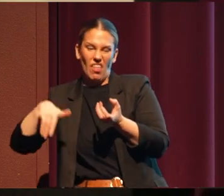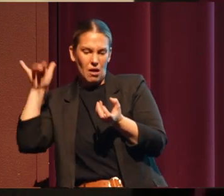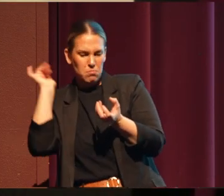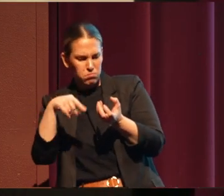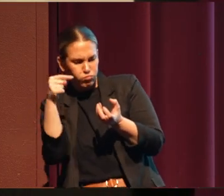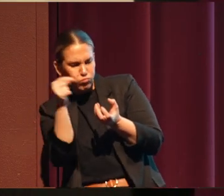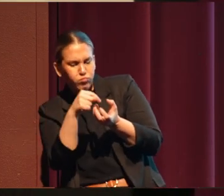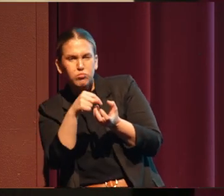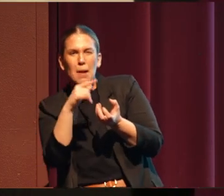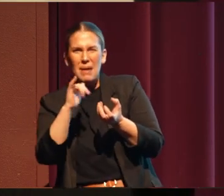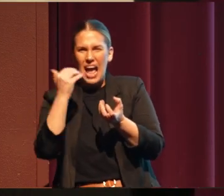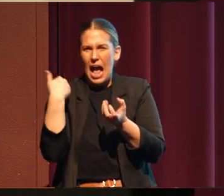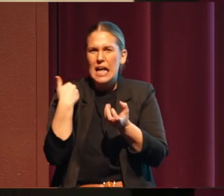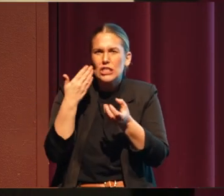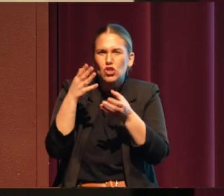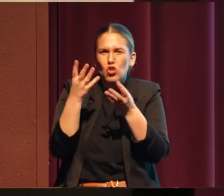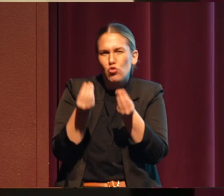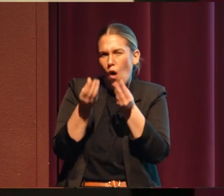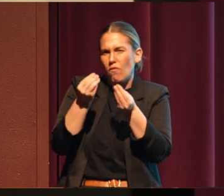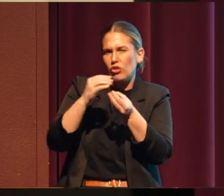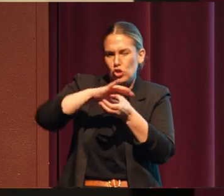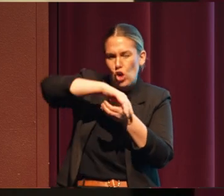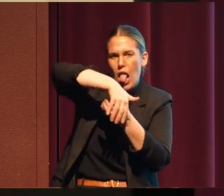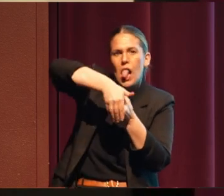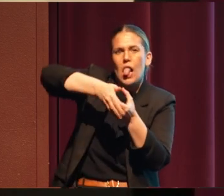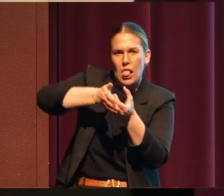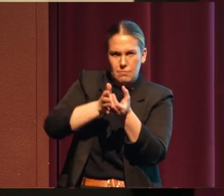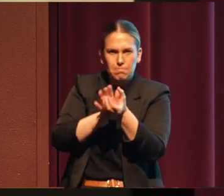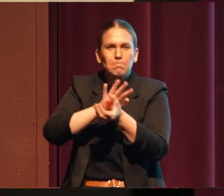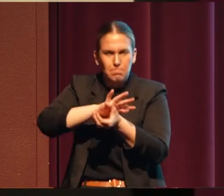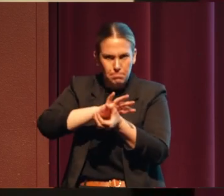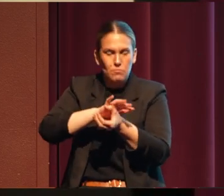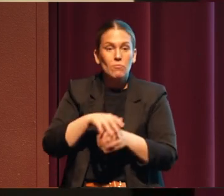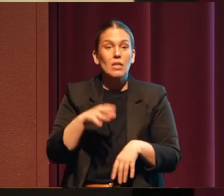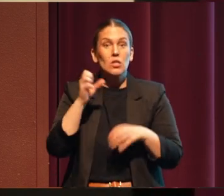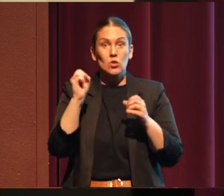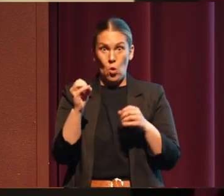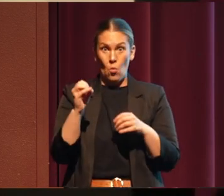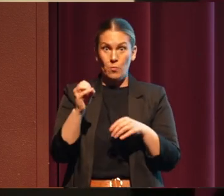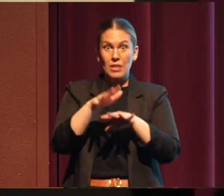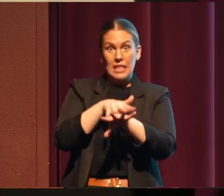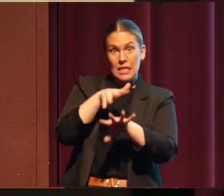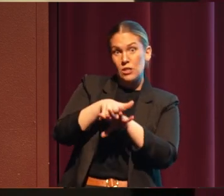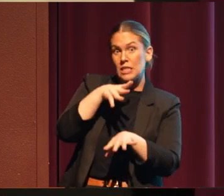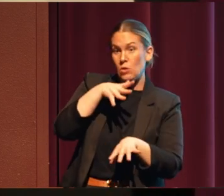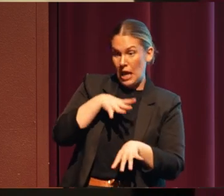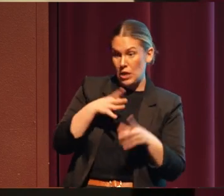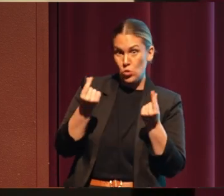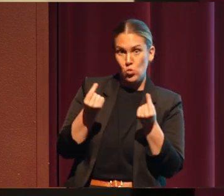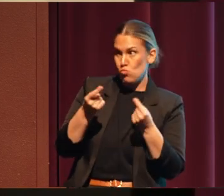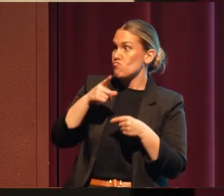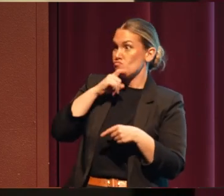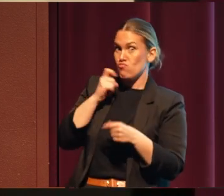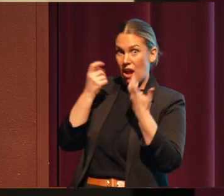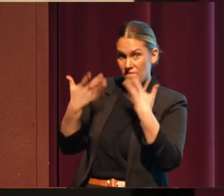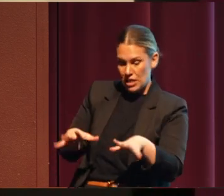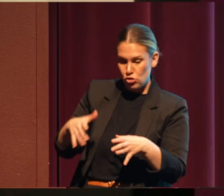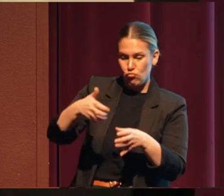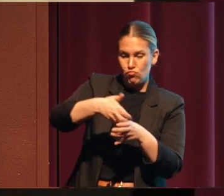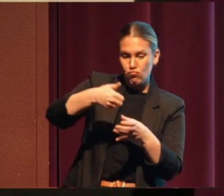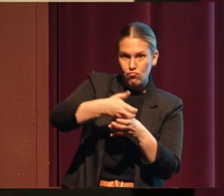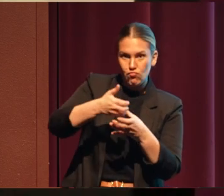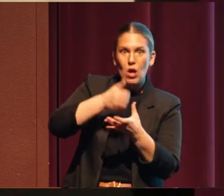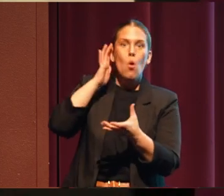there's a soft shell on the outside of it. And so what the native women would do after it had dried is they would grind it.